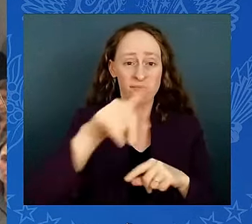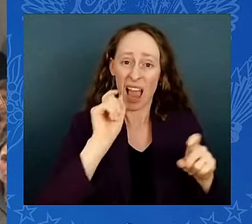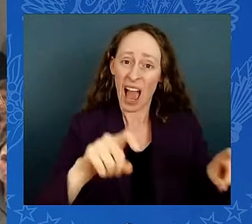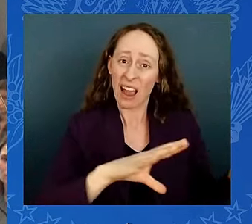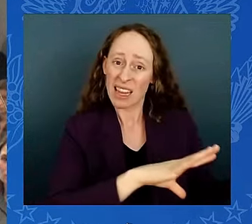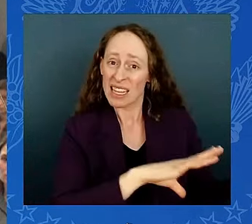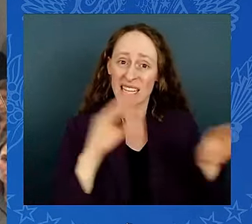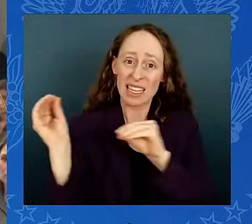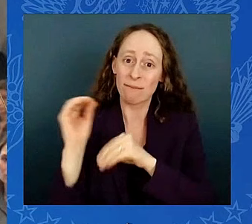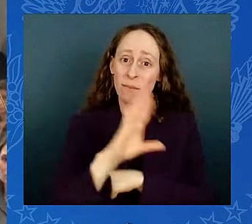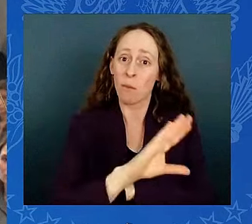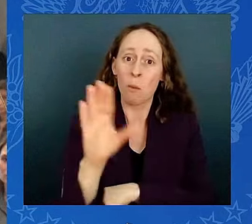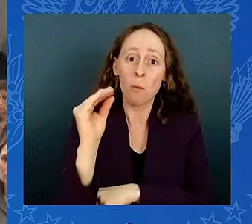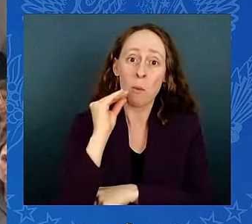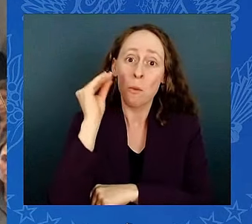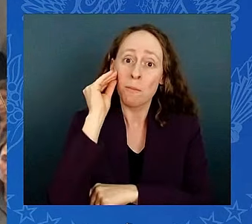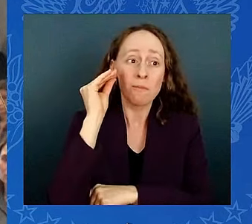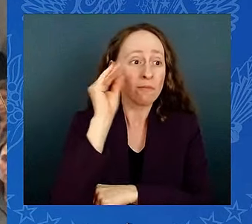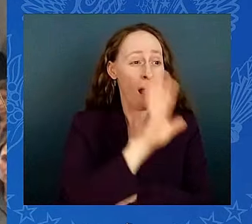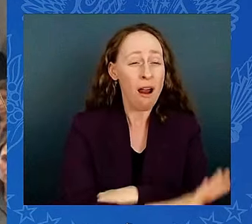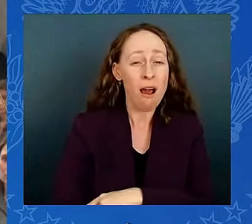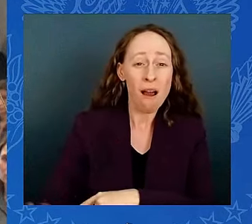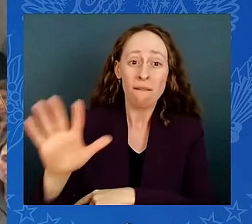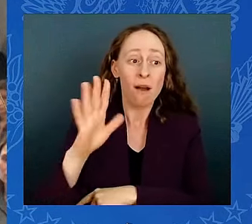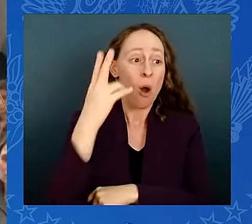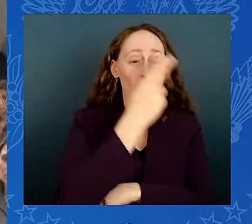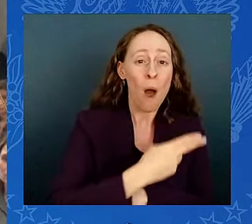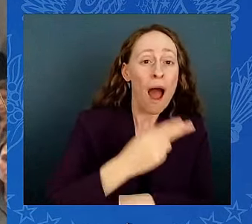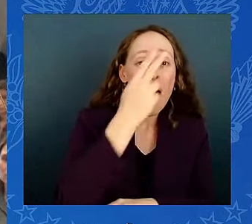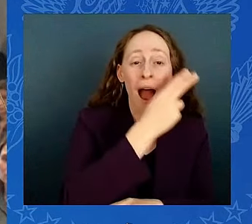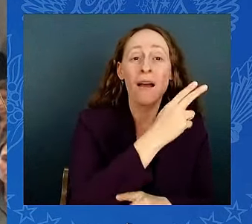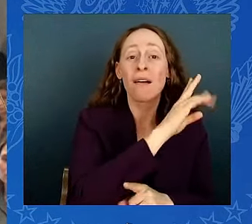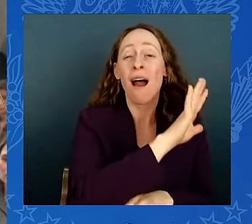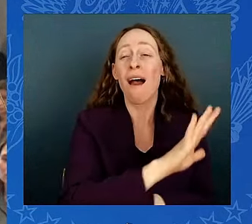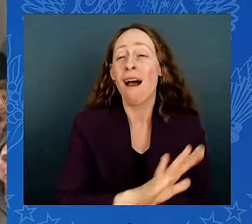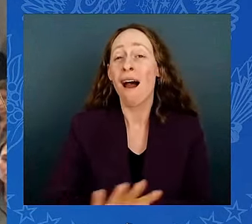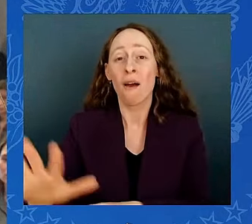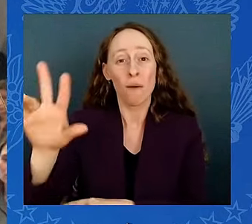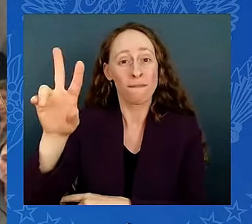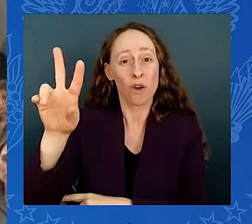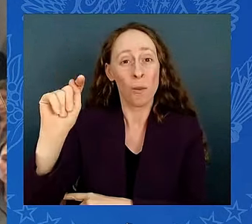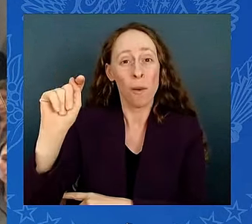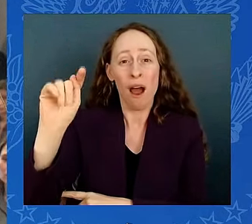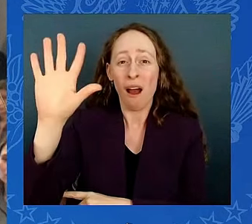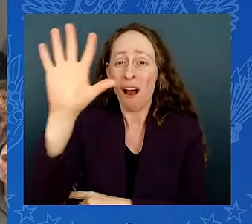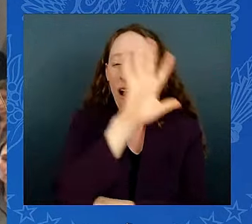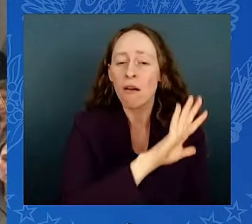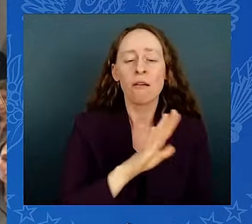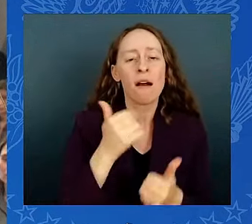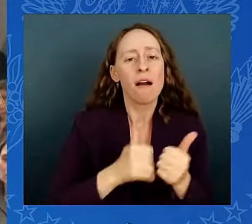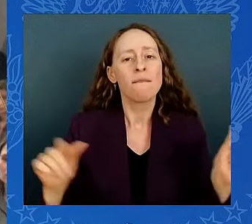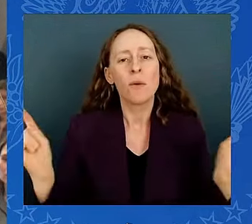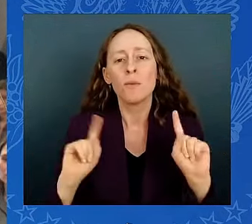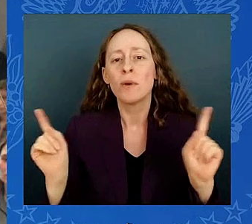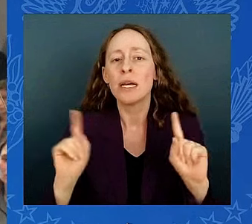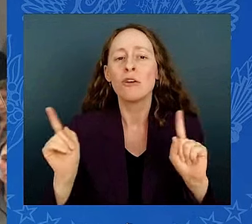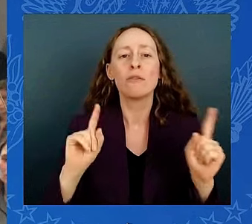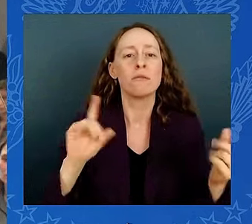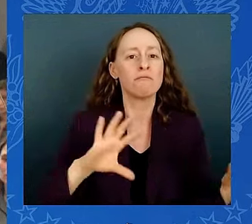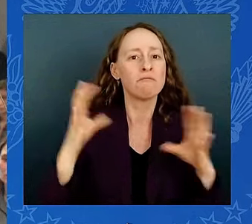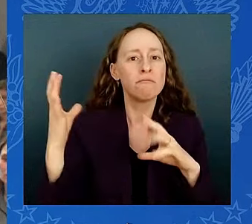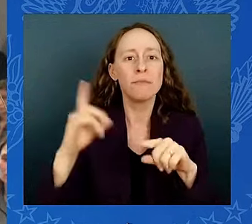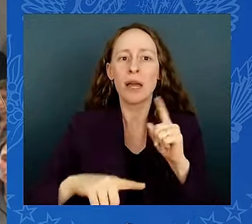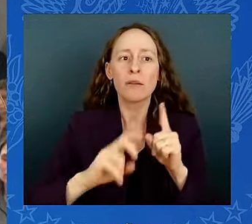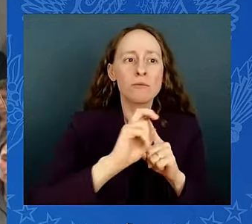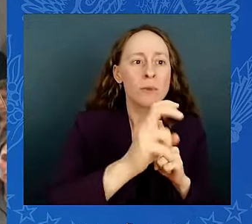serious threats to our nation's transportation system, to our power grid, farms, fisheries, and forests. In each case,